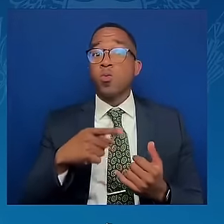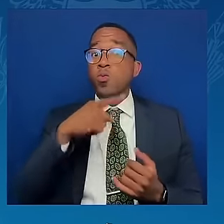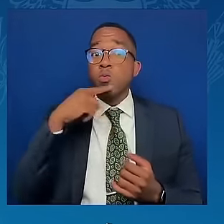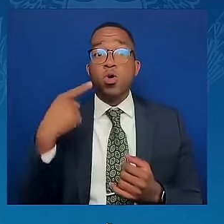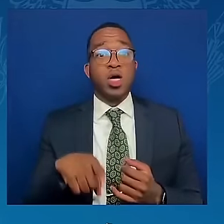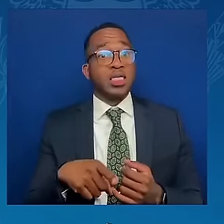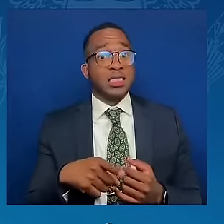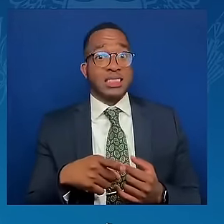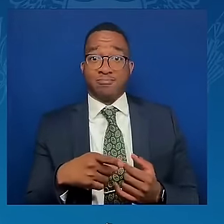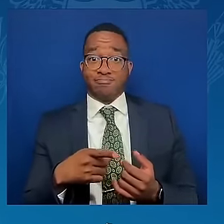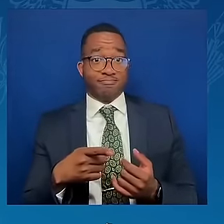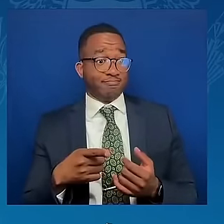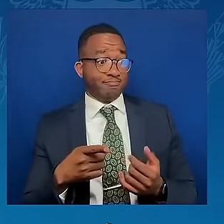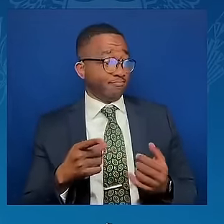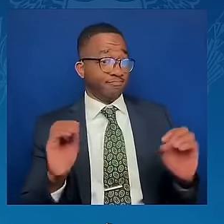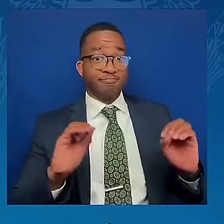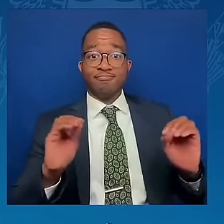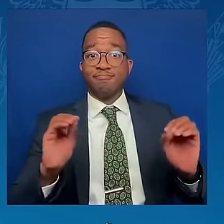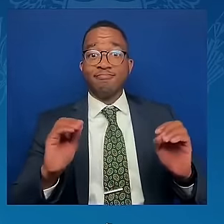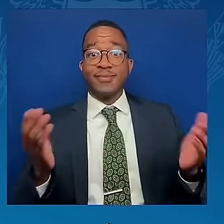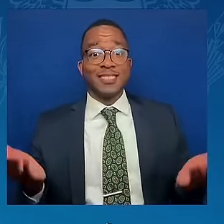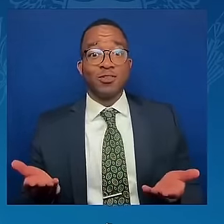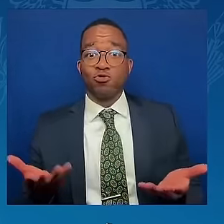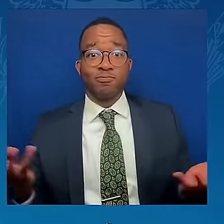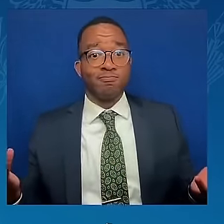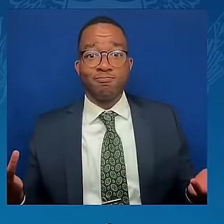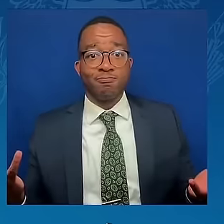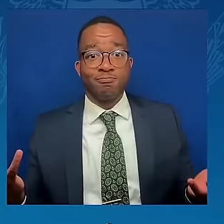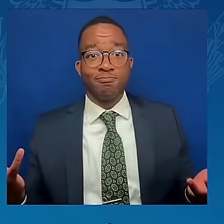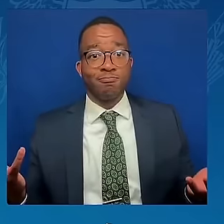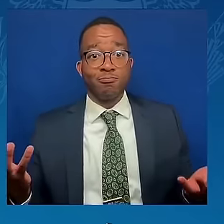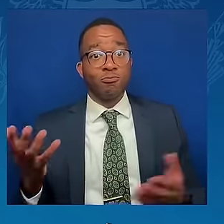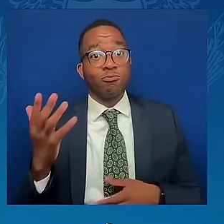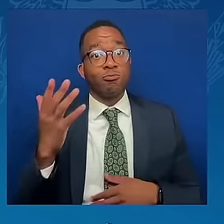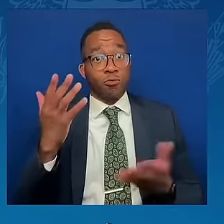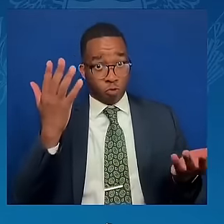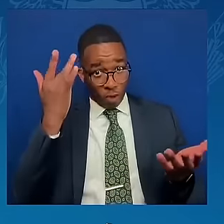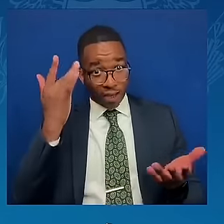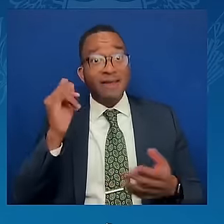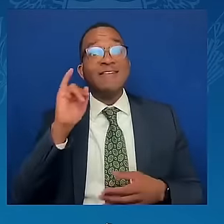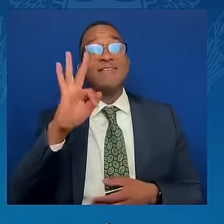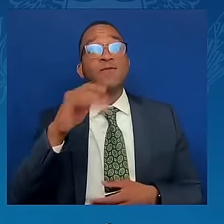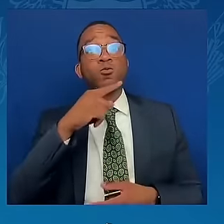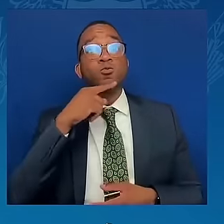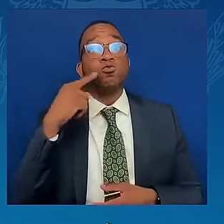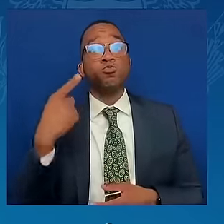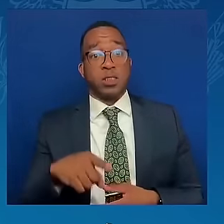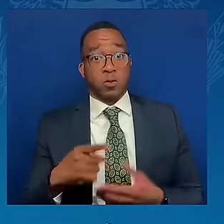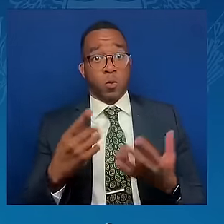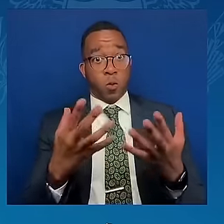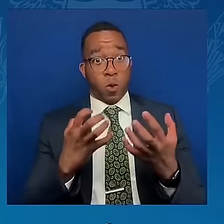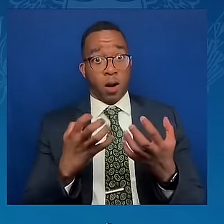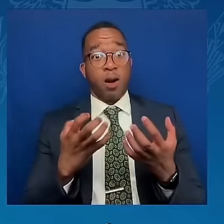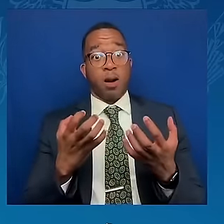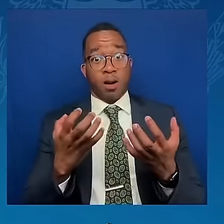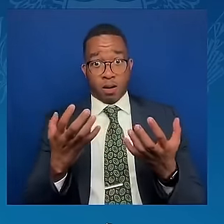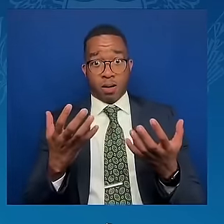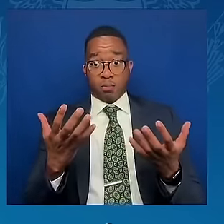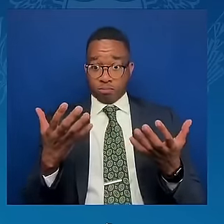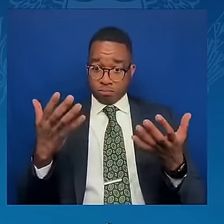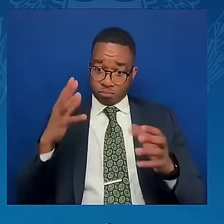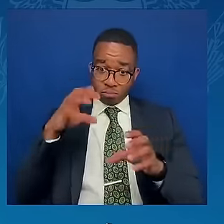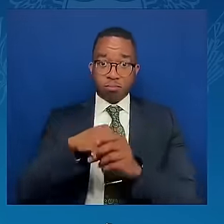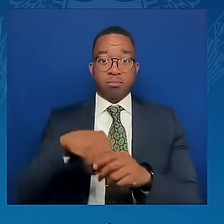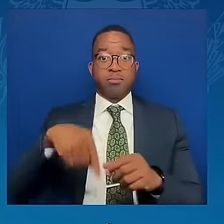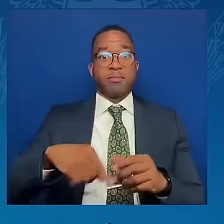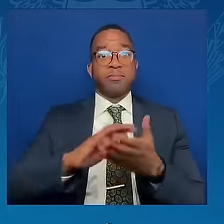Because if Russia was interested in peace, there would be no war. We must decide together what a just peace